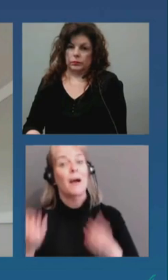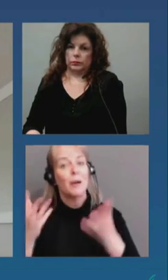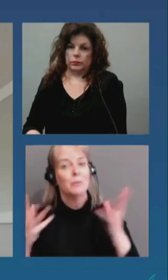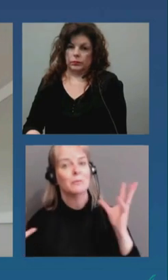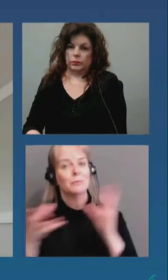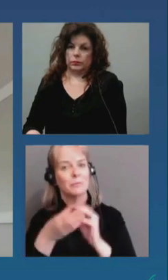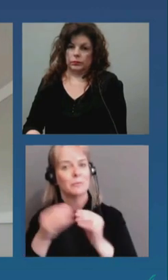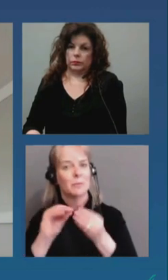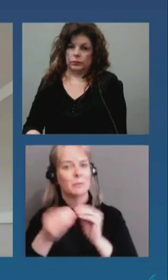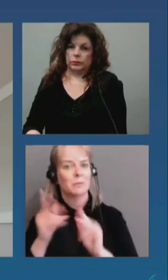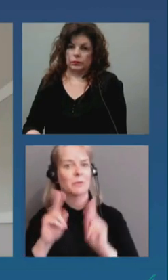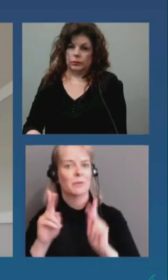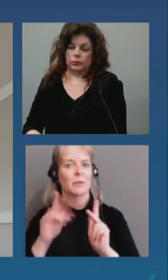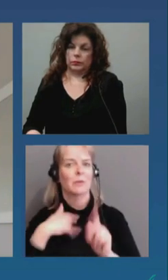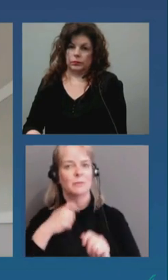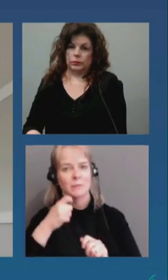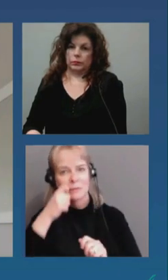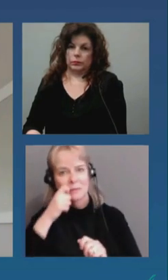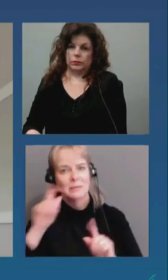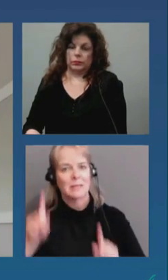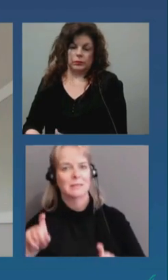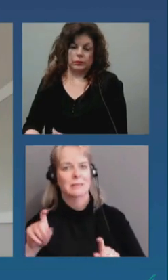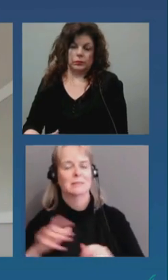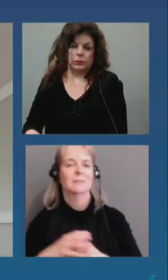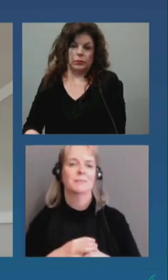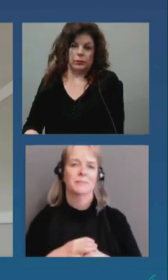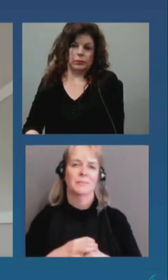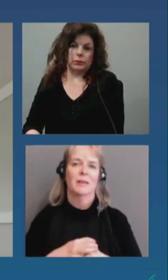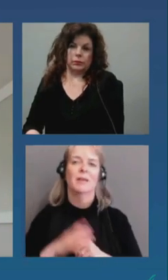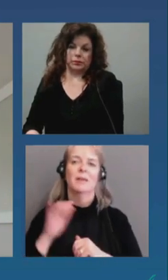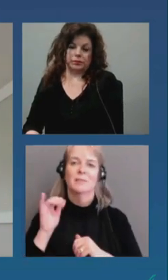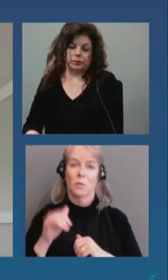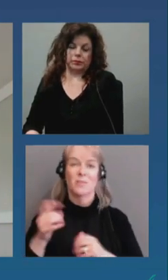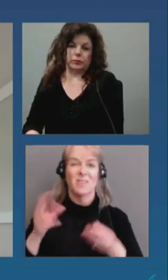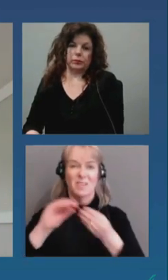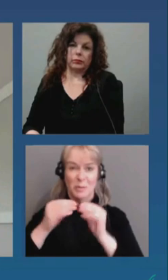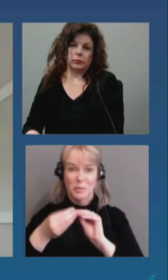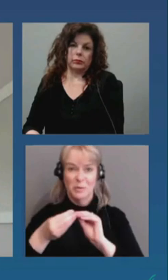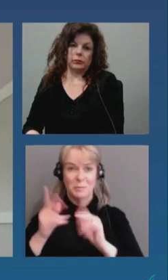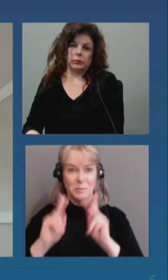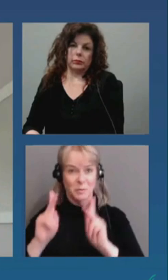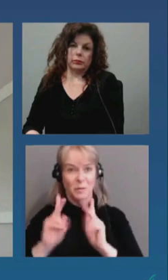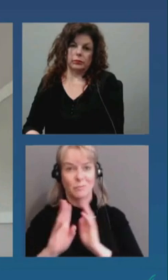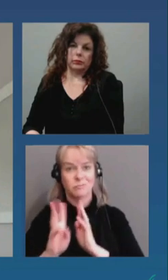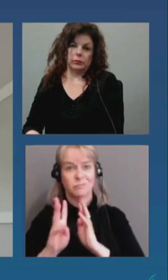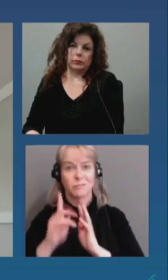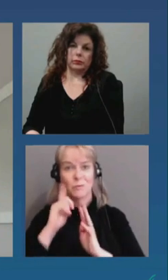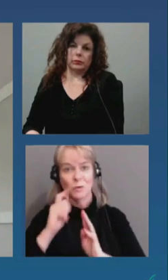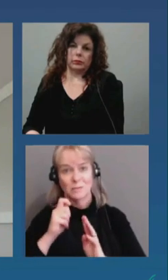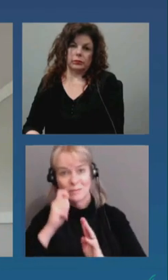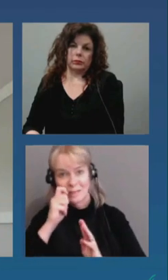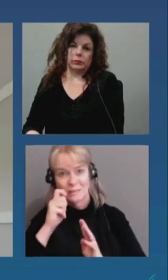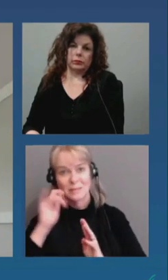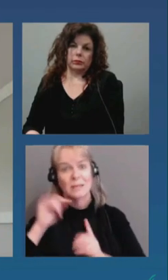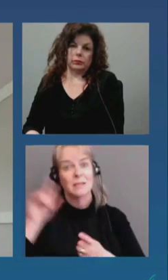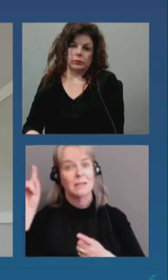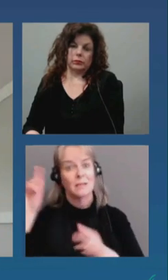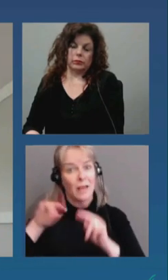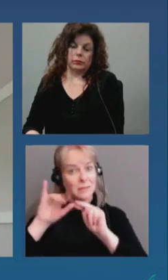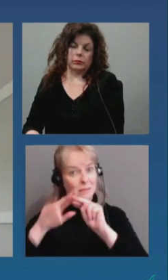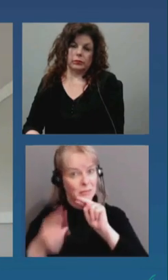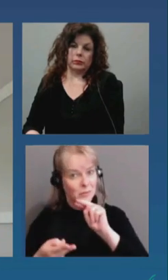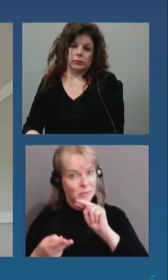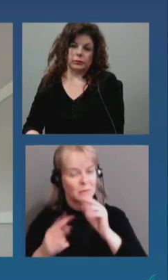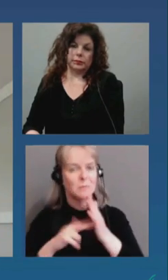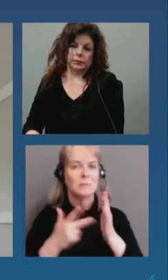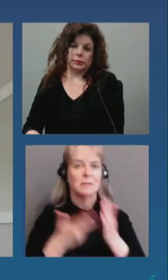as is the rate in our community. If the number of people being tested has dropped, we might not be detecting as much COVID. And that